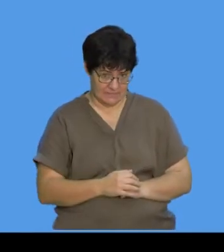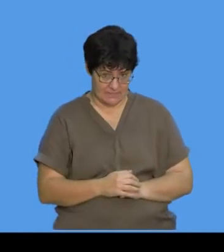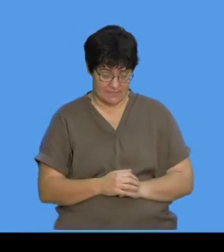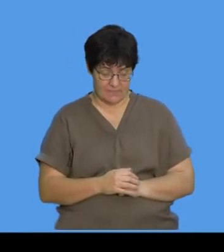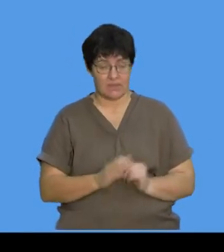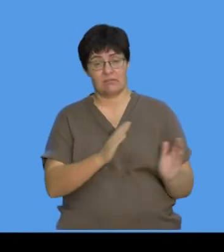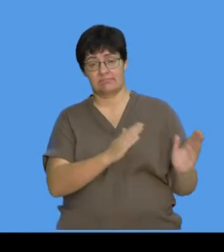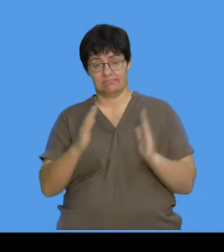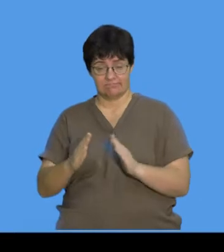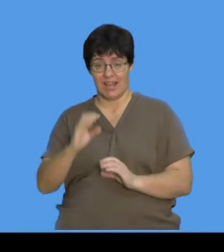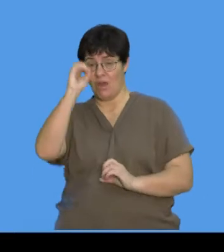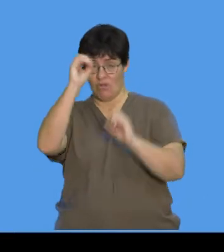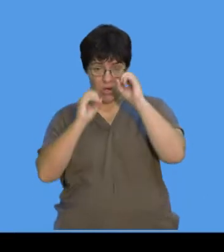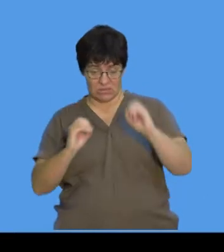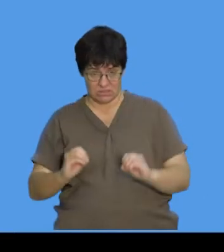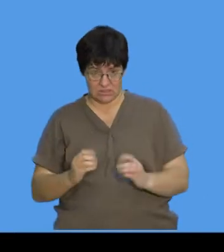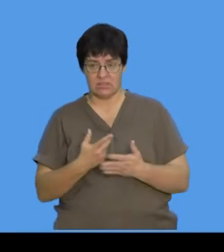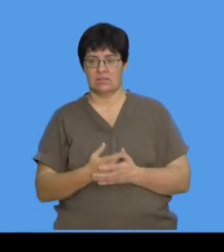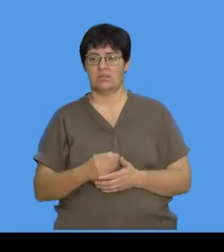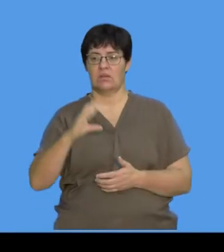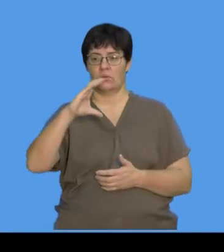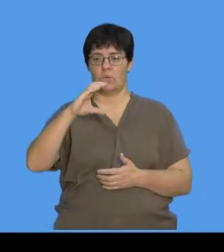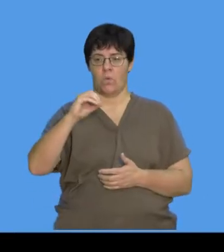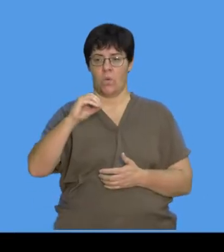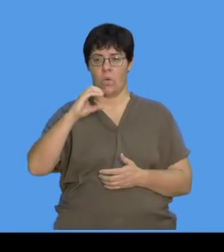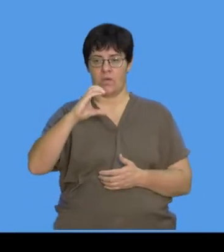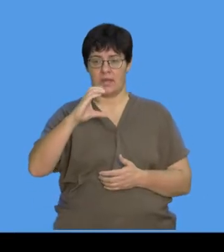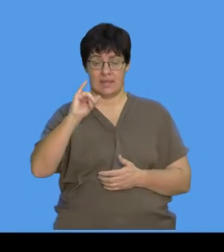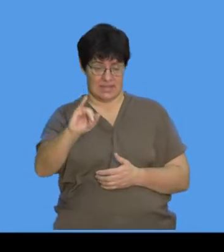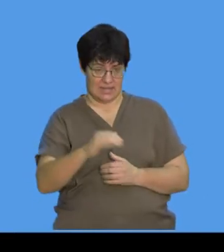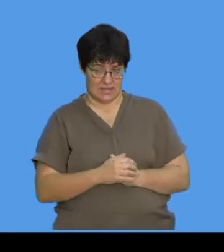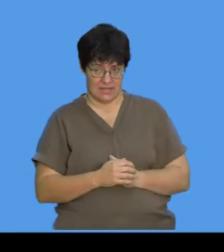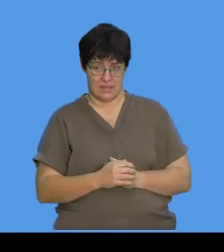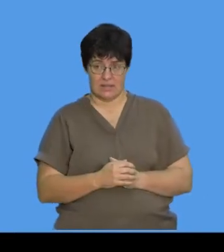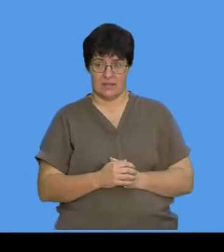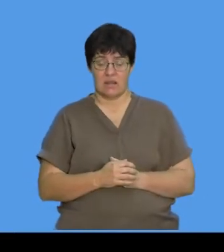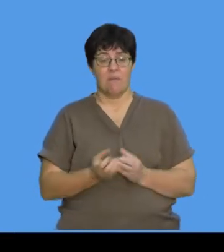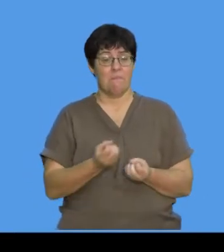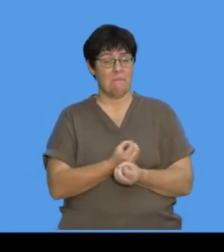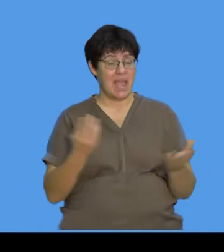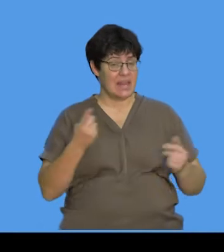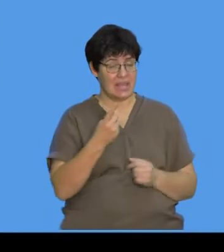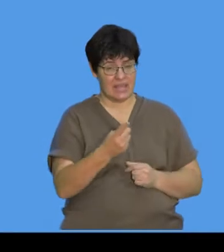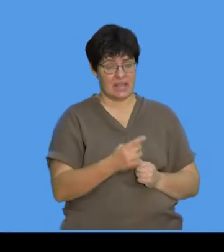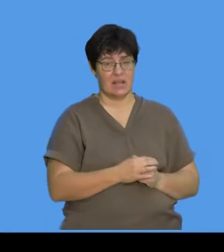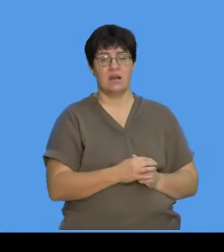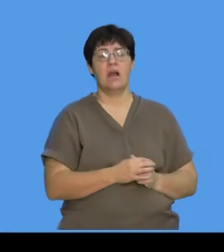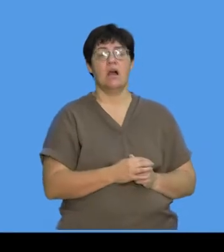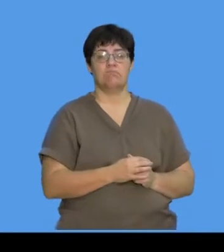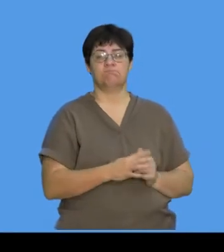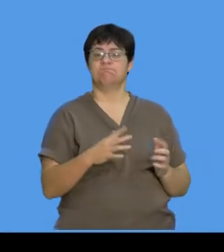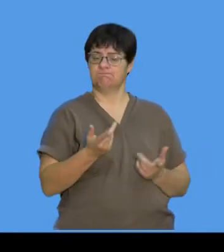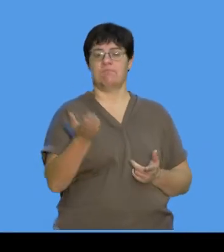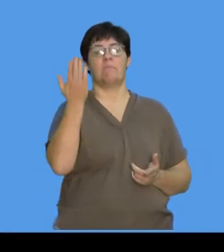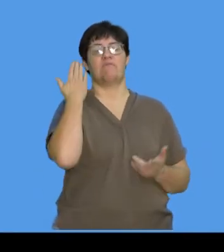If they are round, they are called coci, right? And lots of you, right, have actually